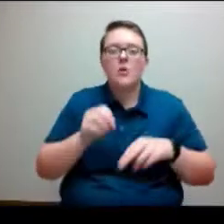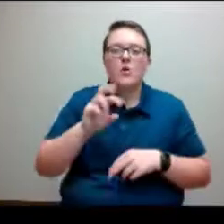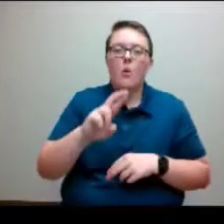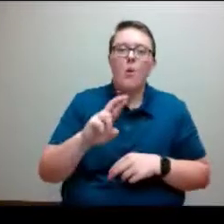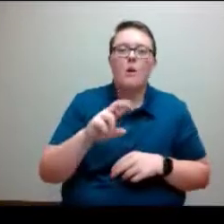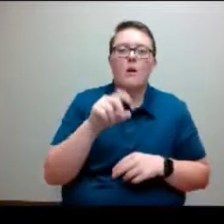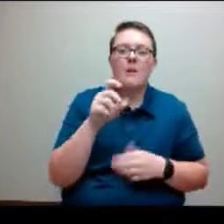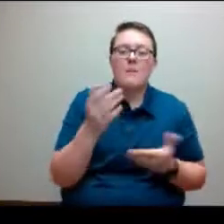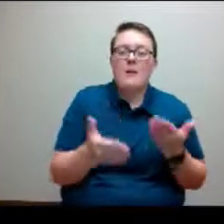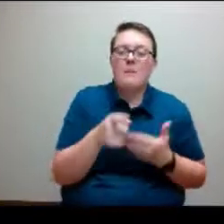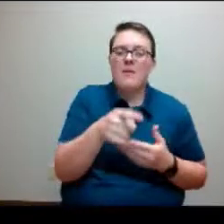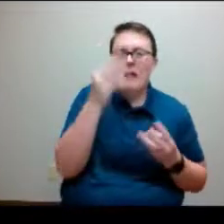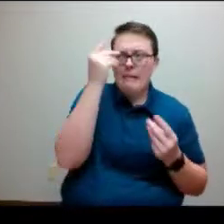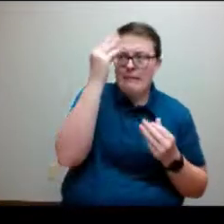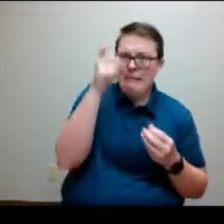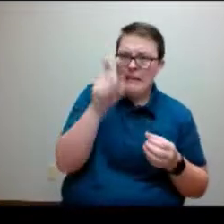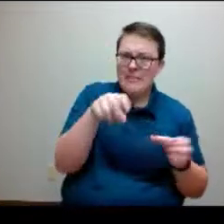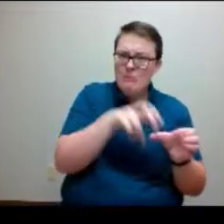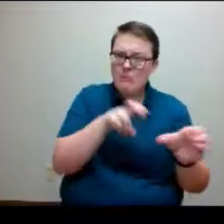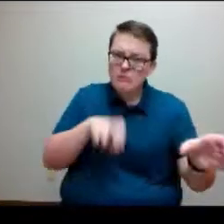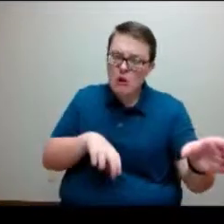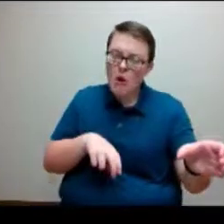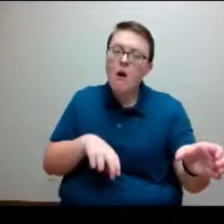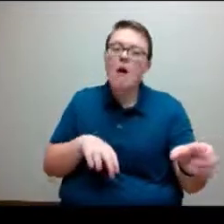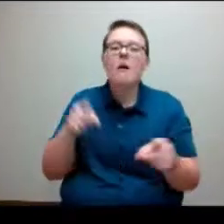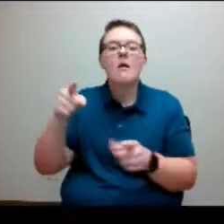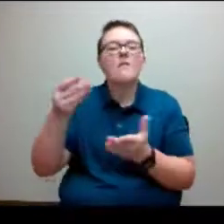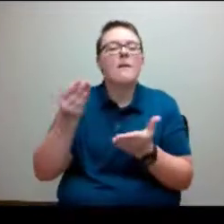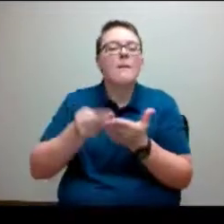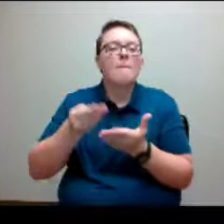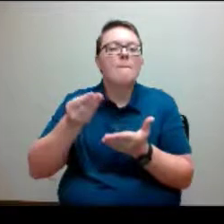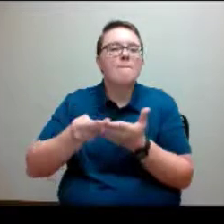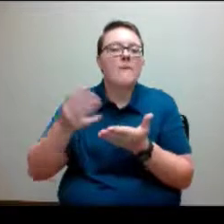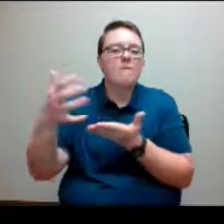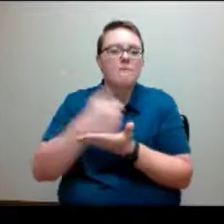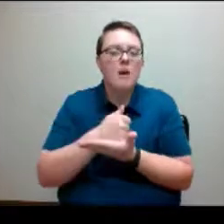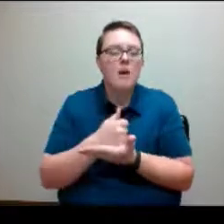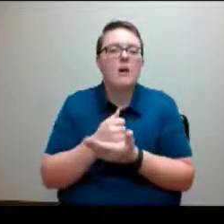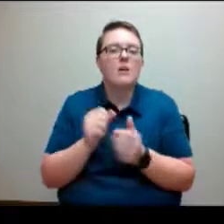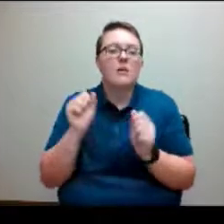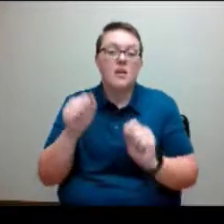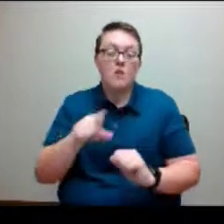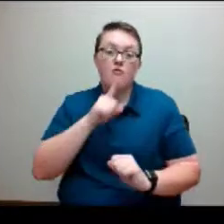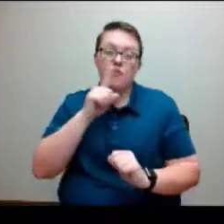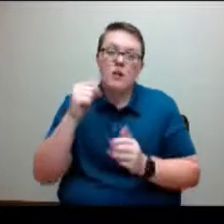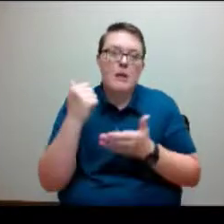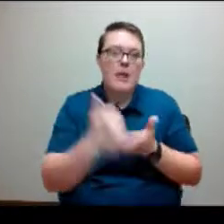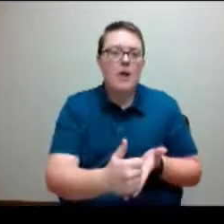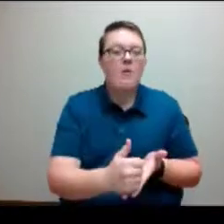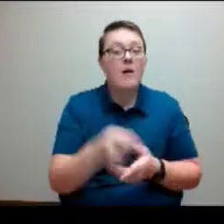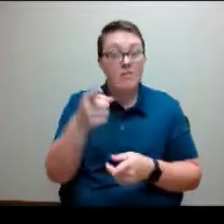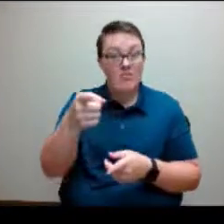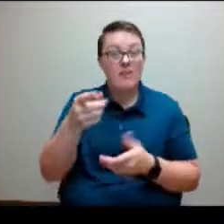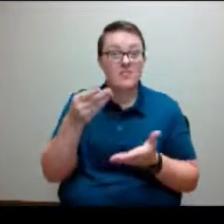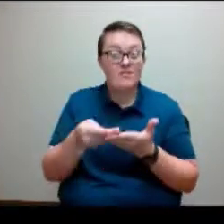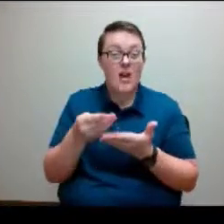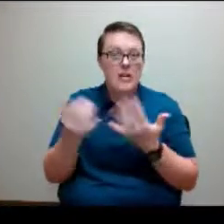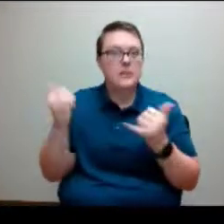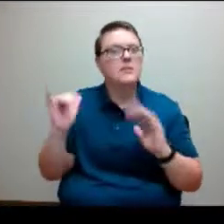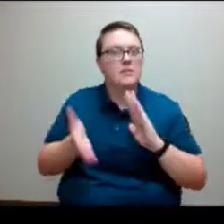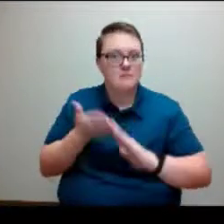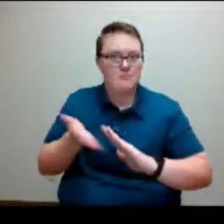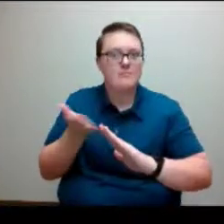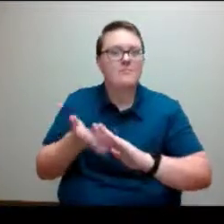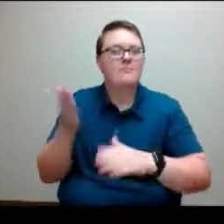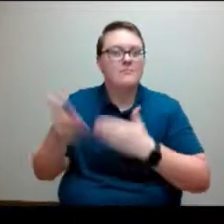Excuse me. And so know that this fund is very much still working and you'll see some of the that those